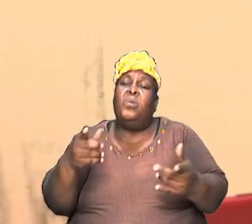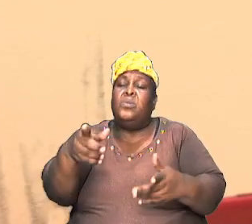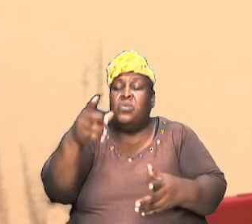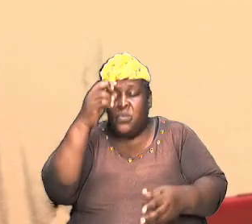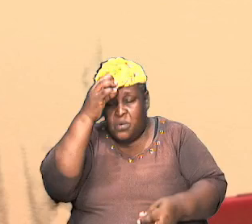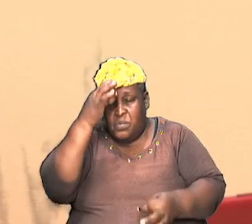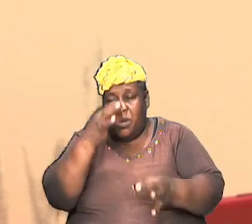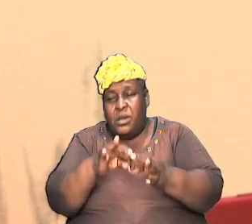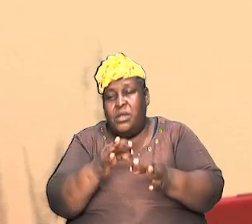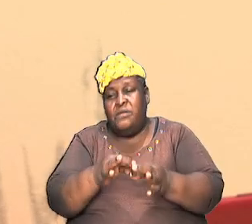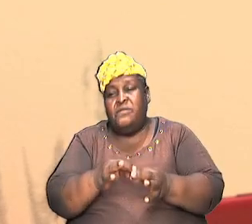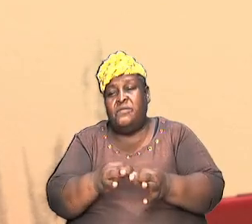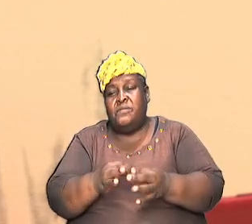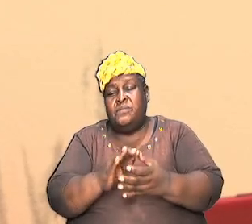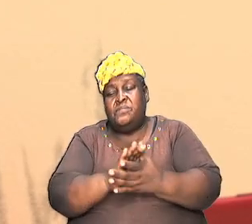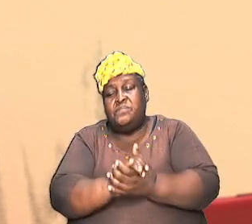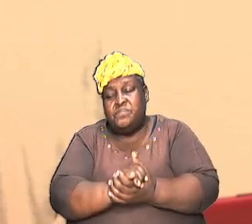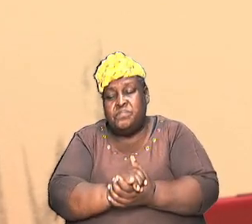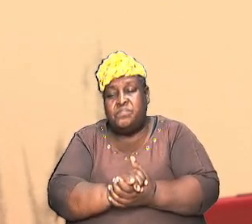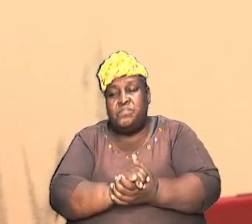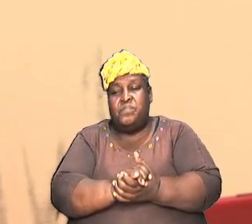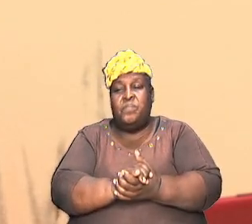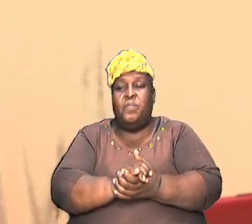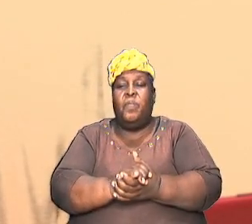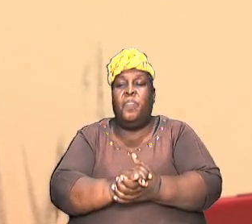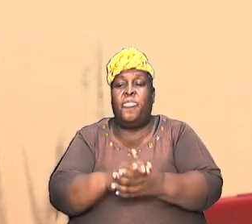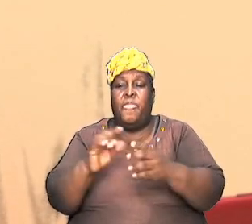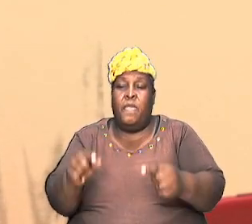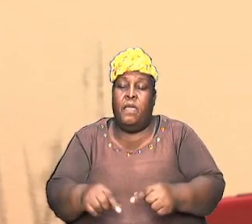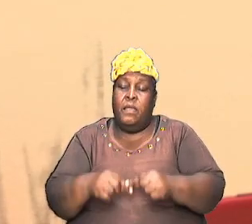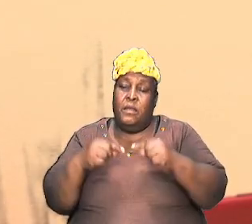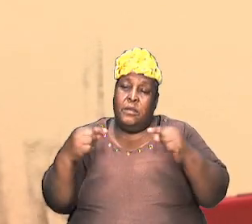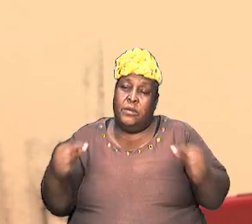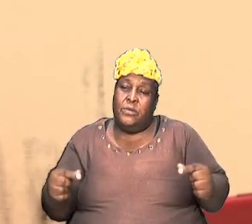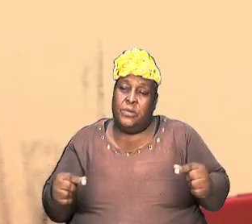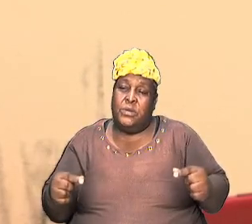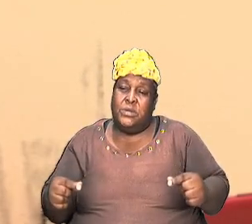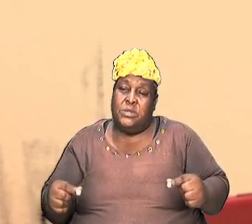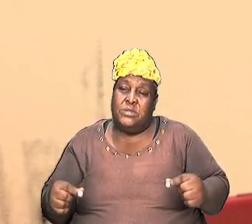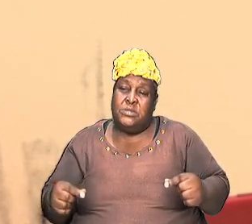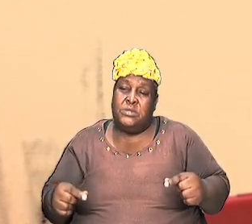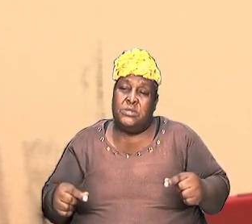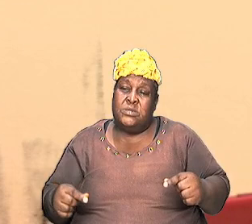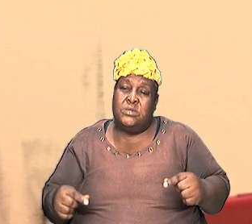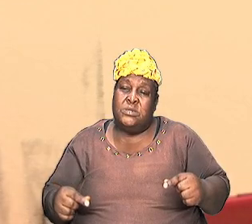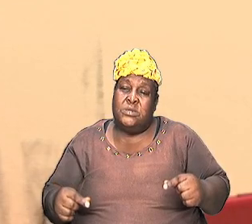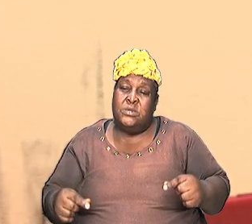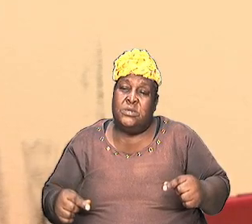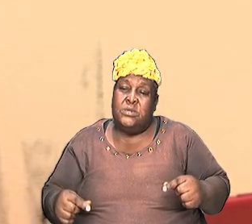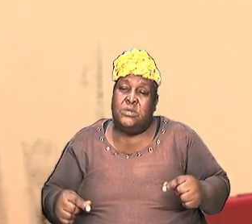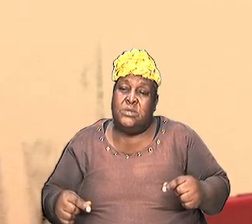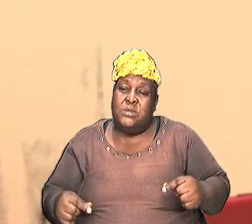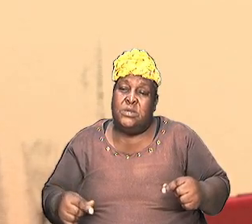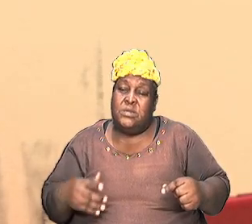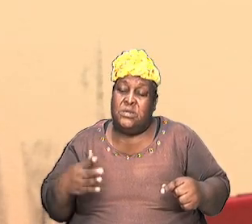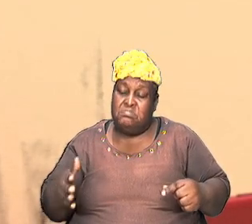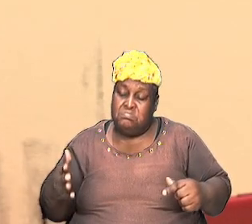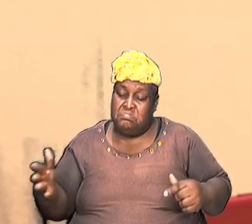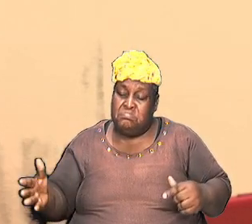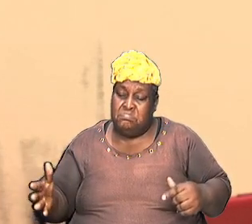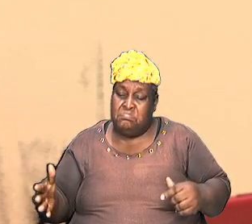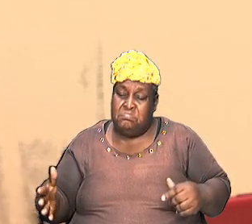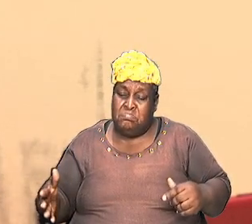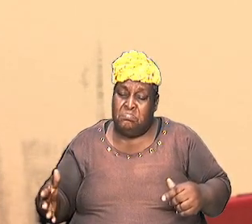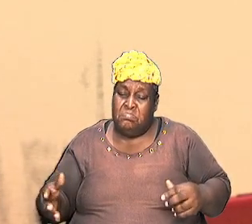why the greatest onslaught, the greatest